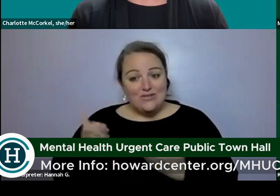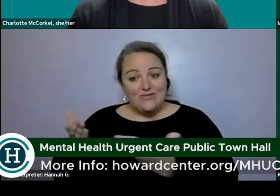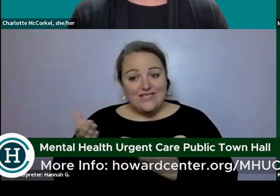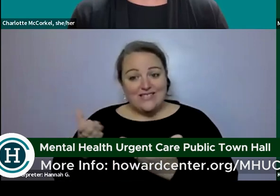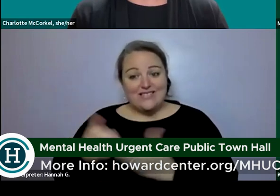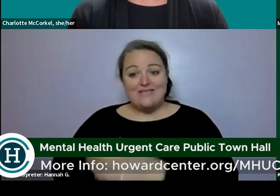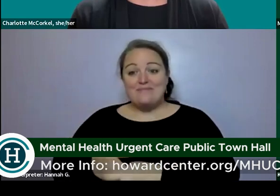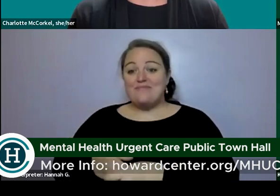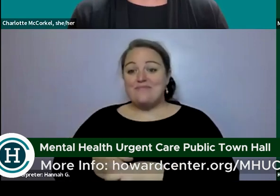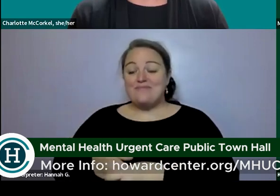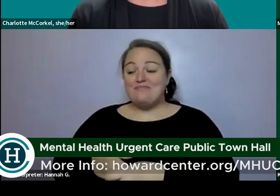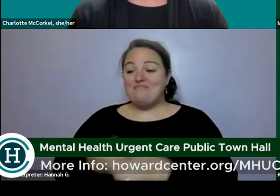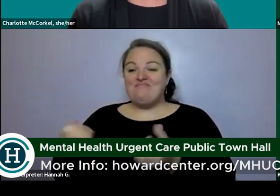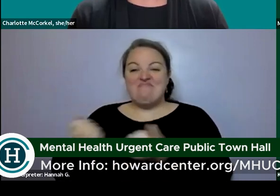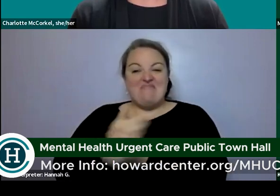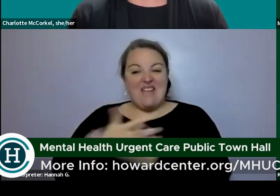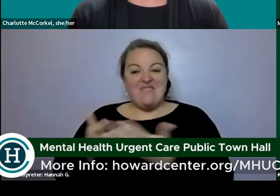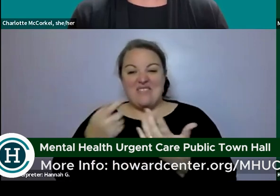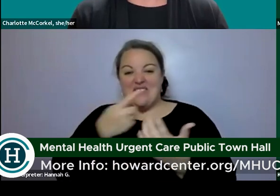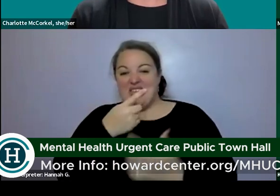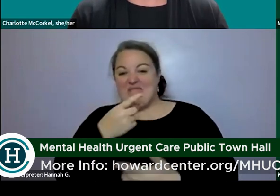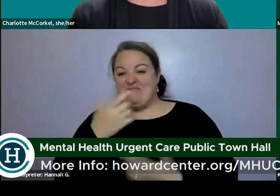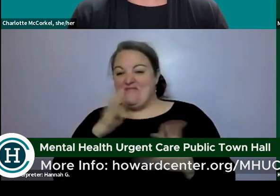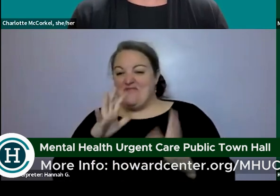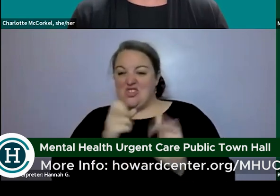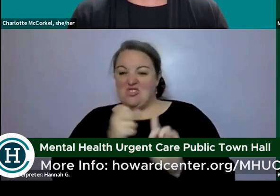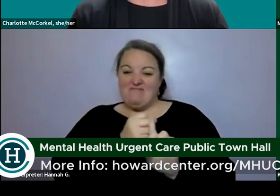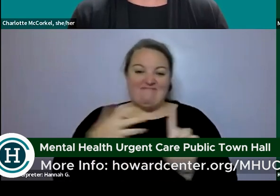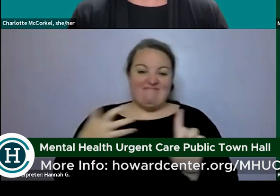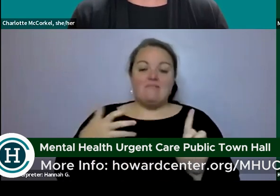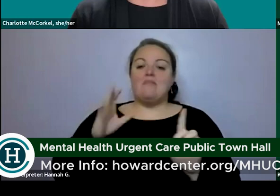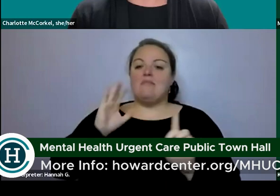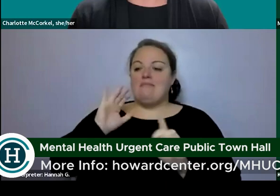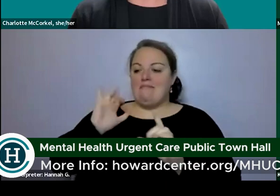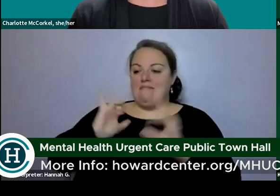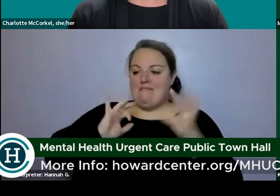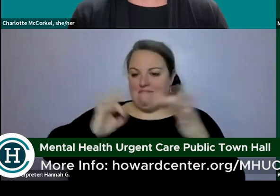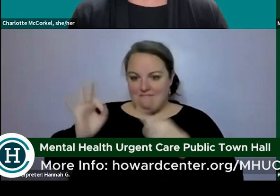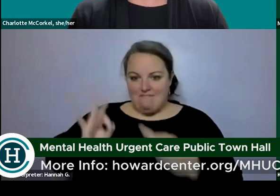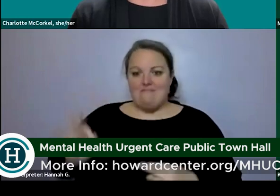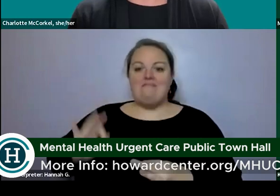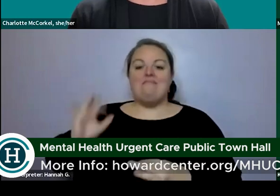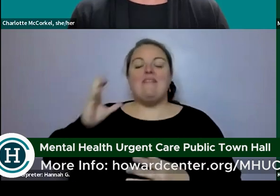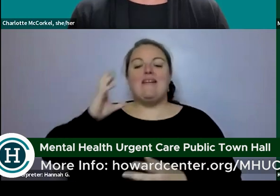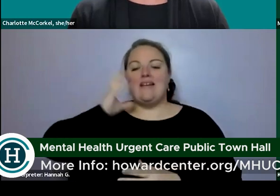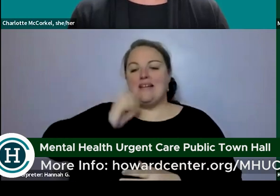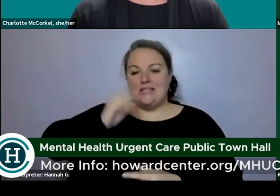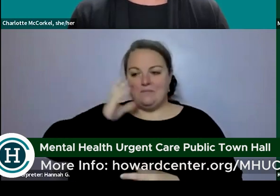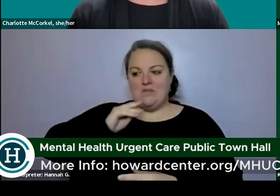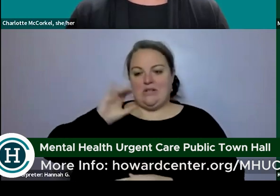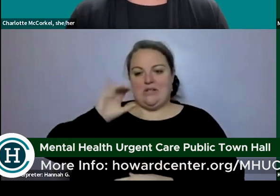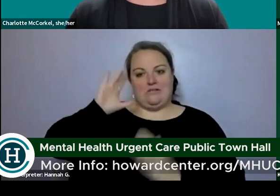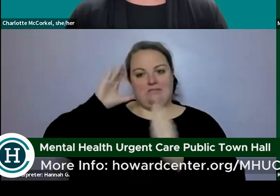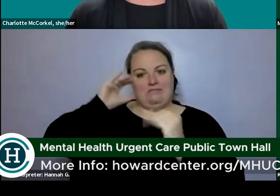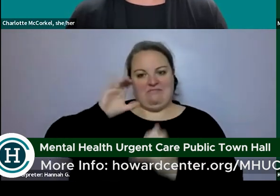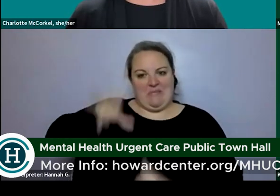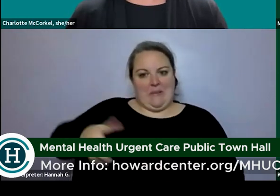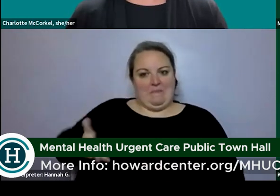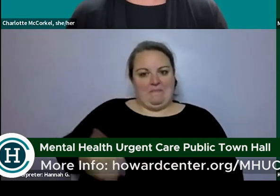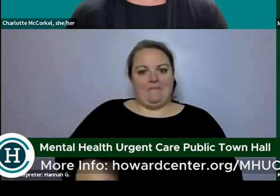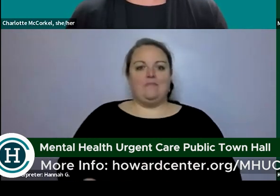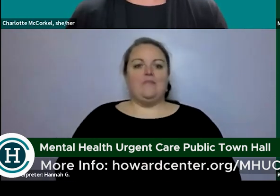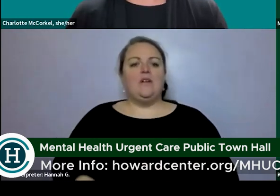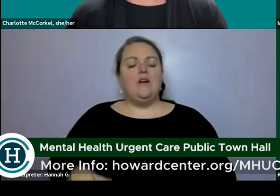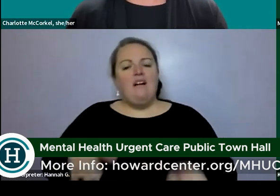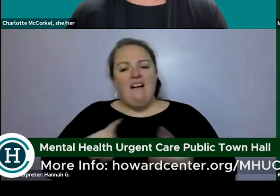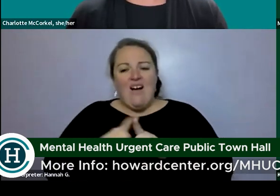um everything charlotte described will be the experience we expect them to have i also don't want to be